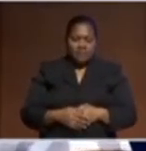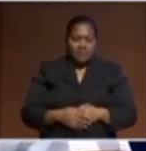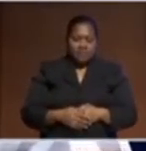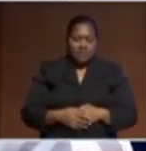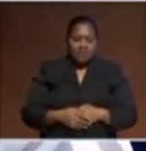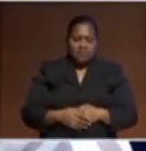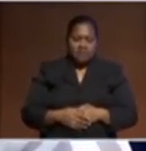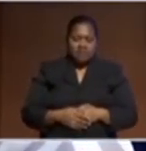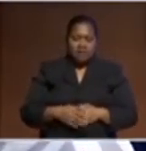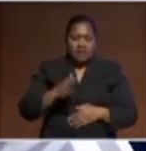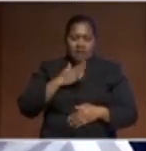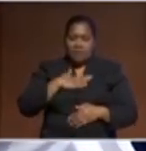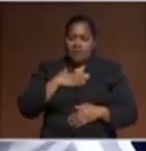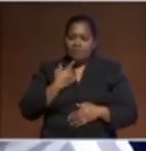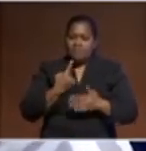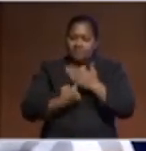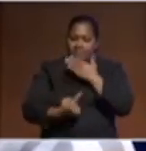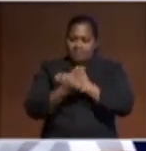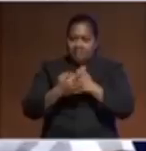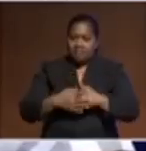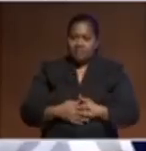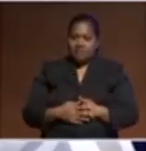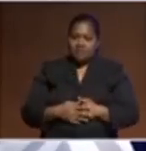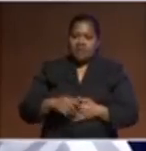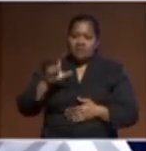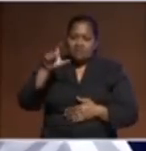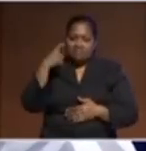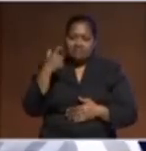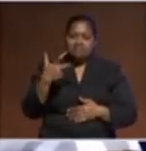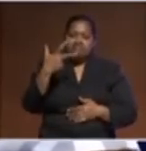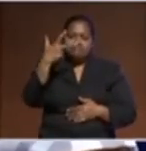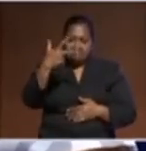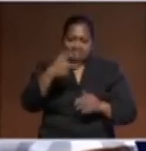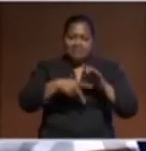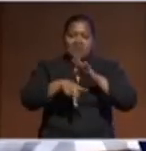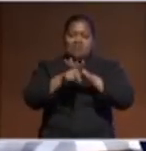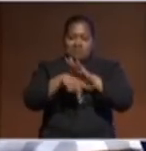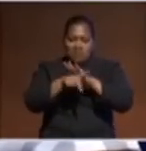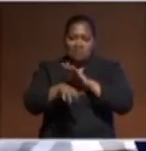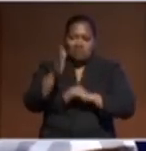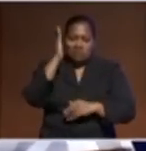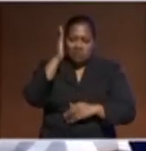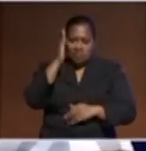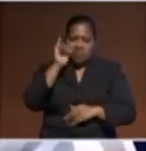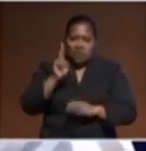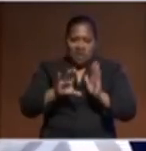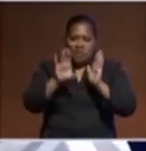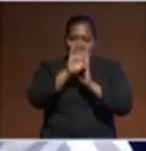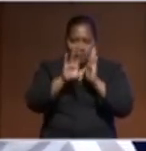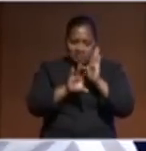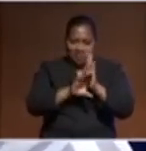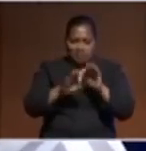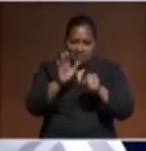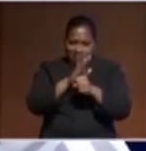grade in primary school, just so we put context to, you know, my career. Not that I was